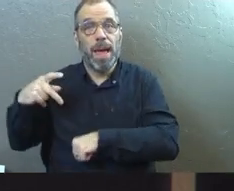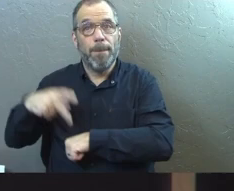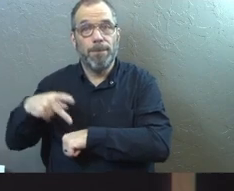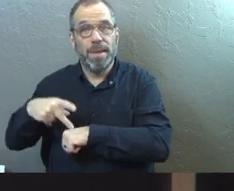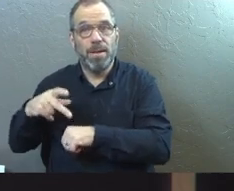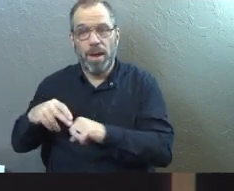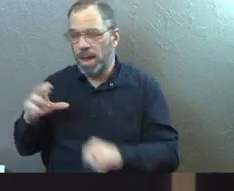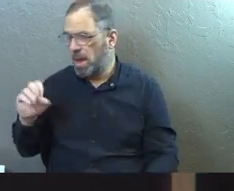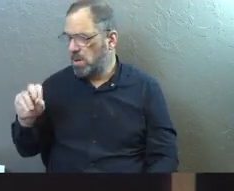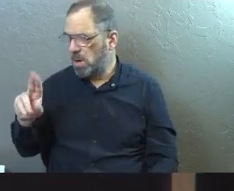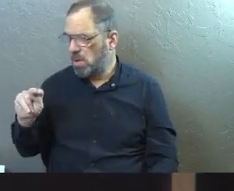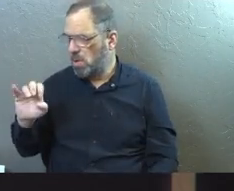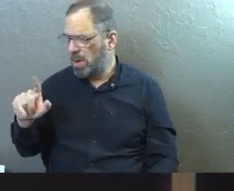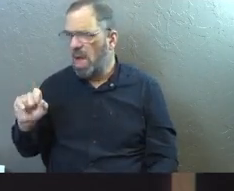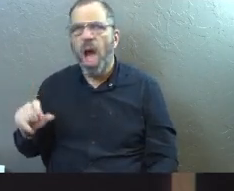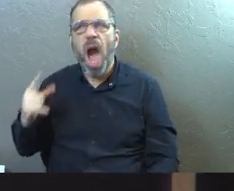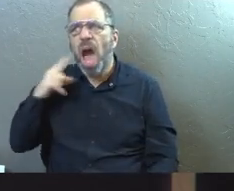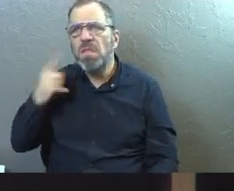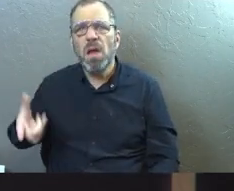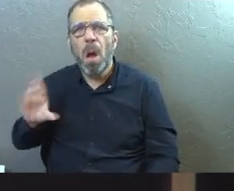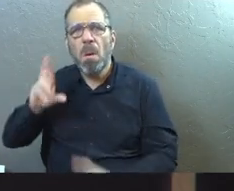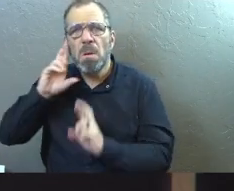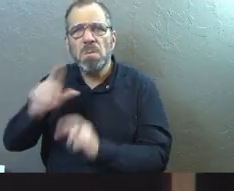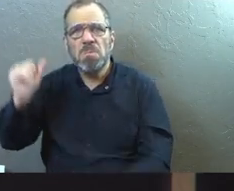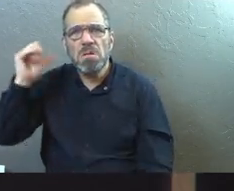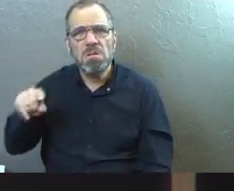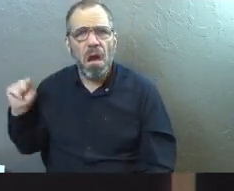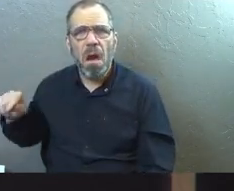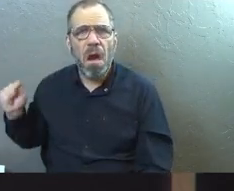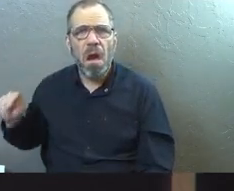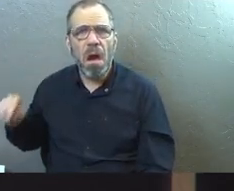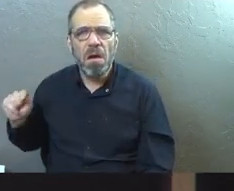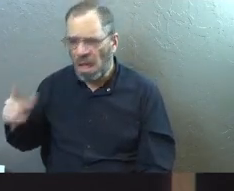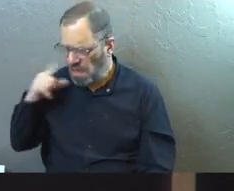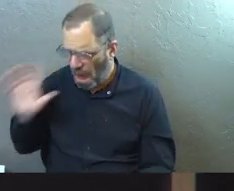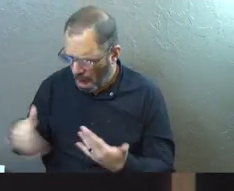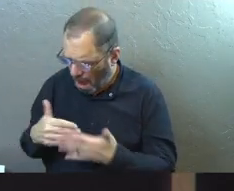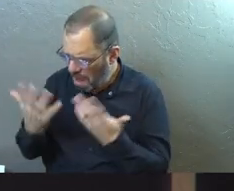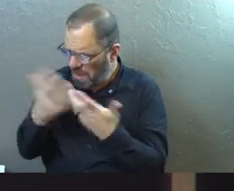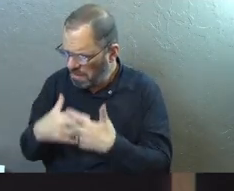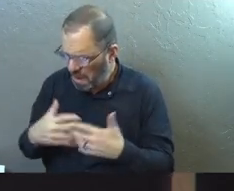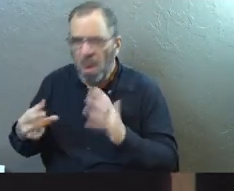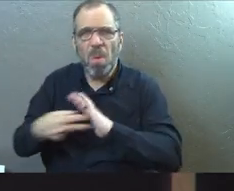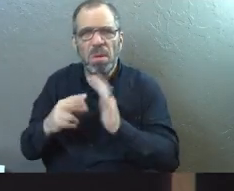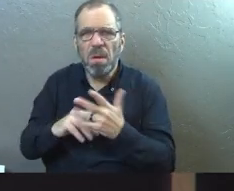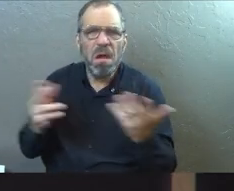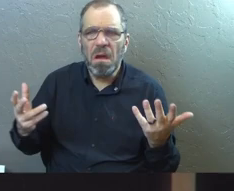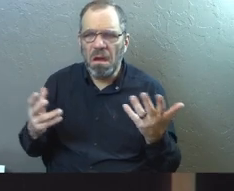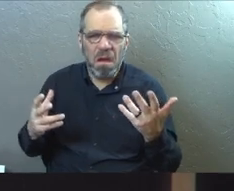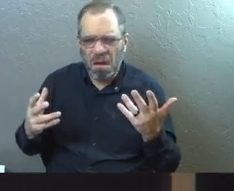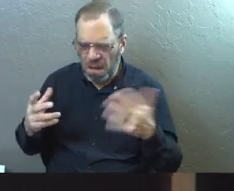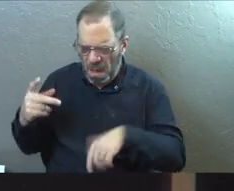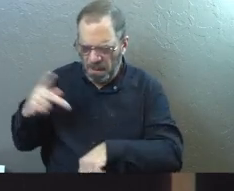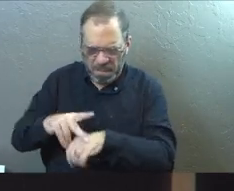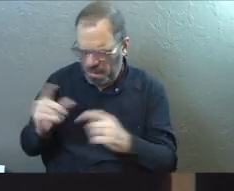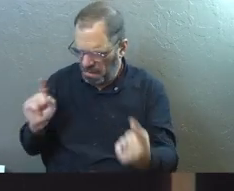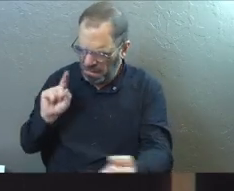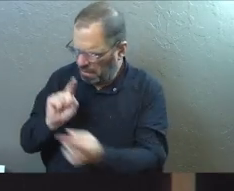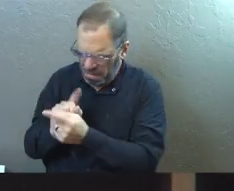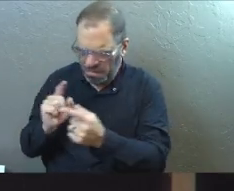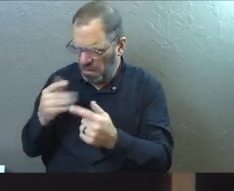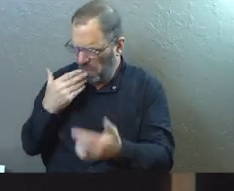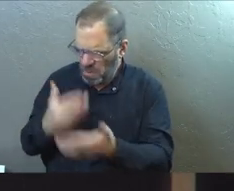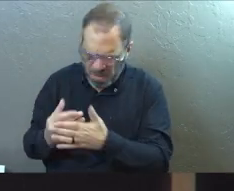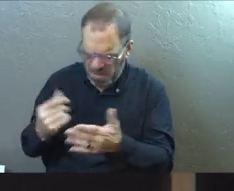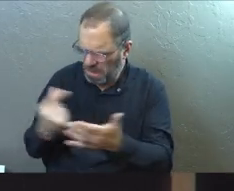And maybe you're like, oh, wait, I thought Cornelius was already a God-fearing man. Like, I thought he already had this whole thing down. What do you mean? Like, why was Peter coming and presenting